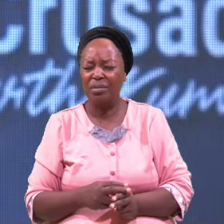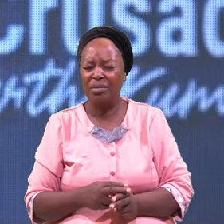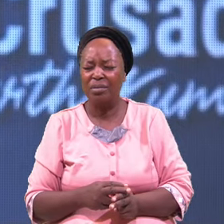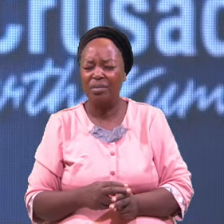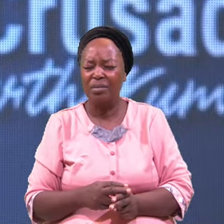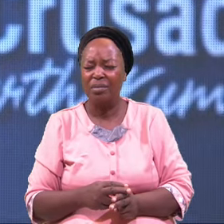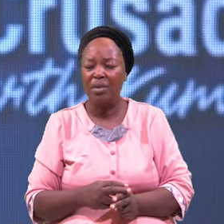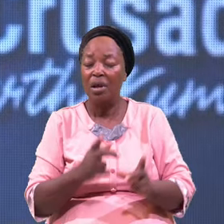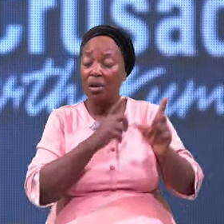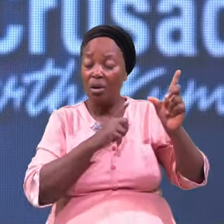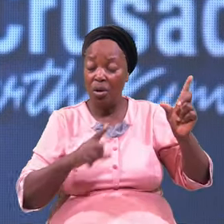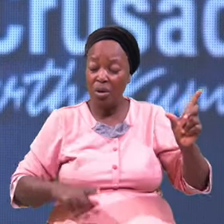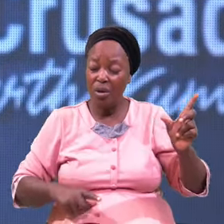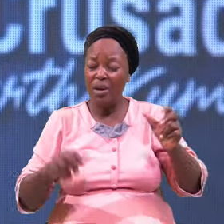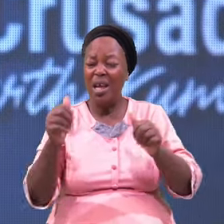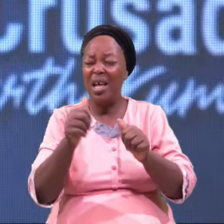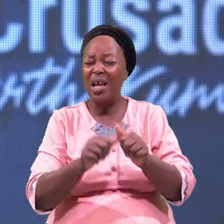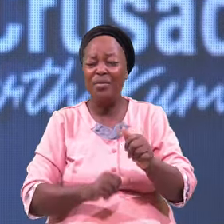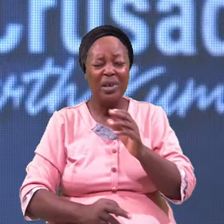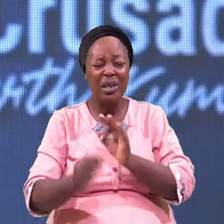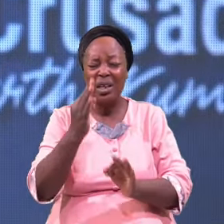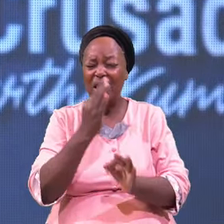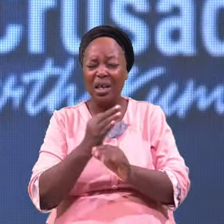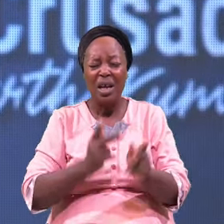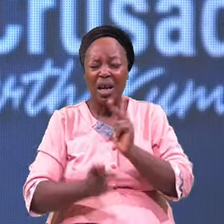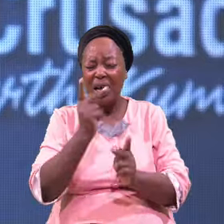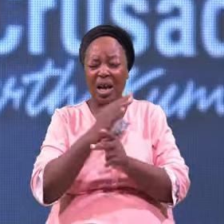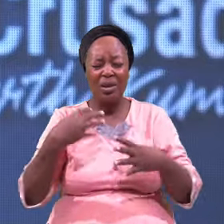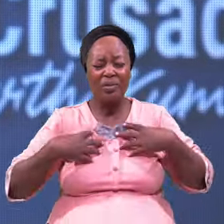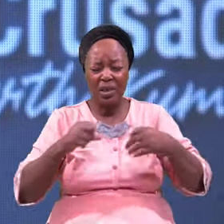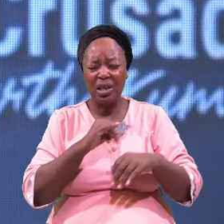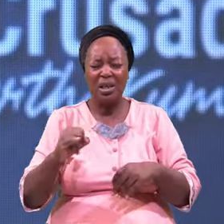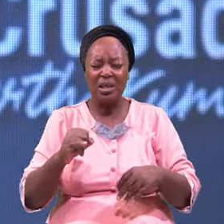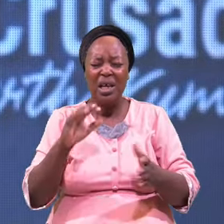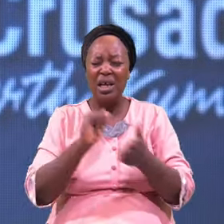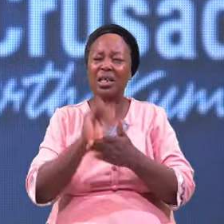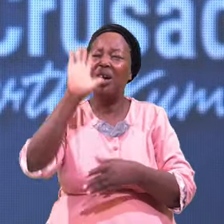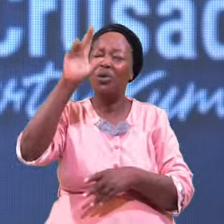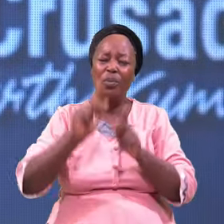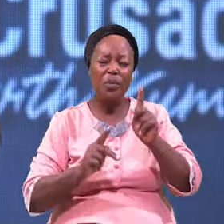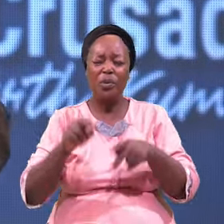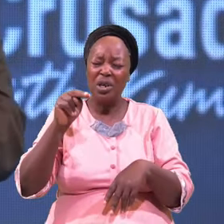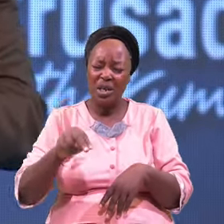Lord Every Form Of Healing That Your People Need